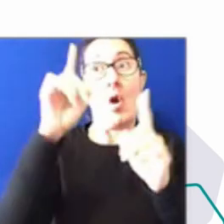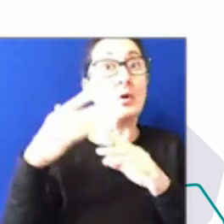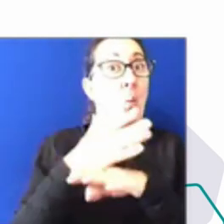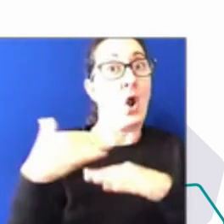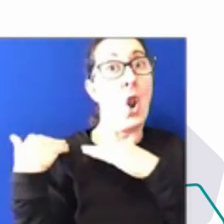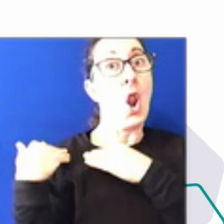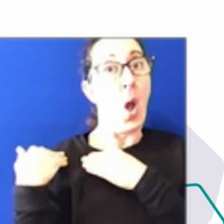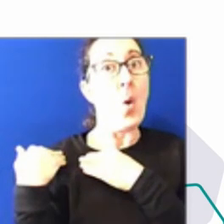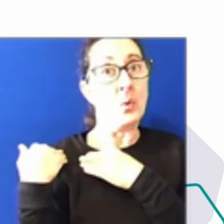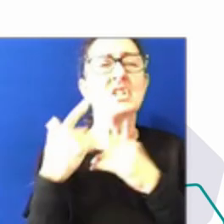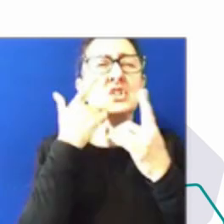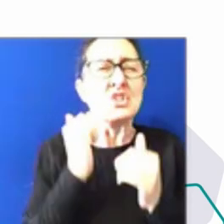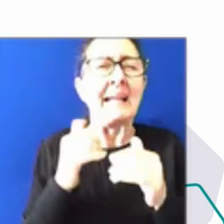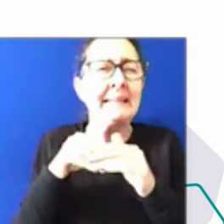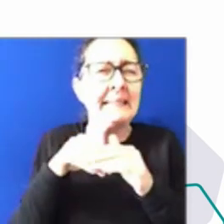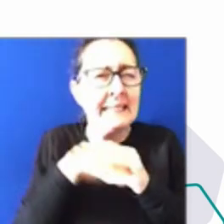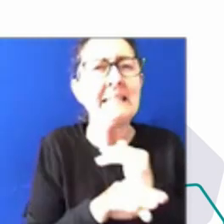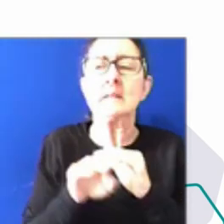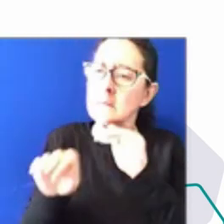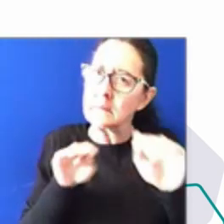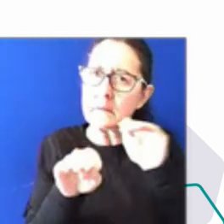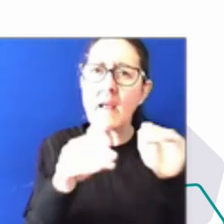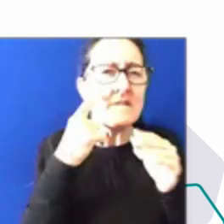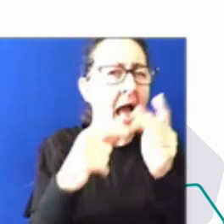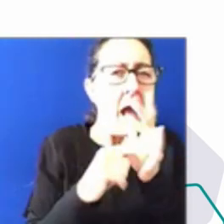in when it comes to what's going on in people's lives.